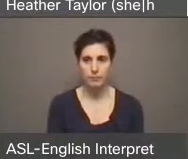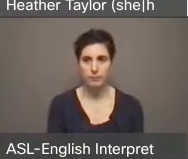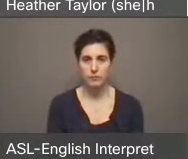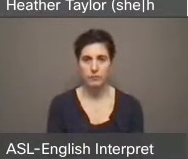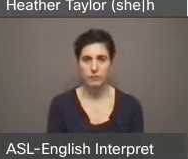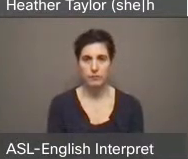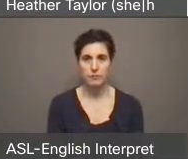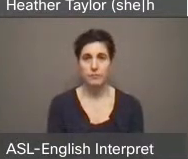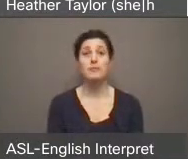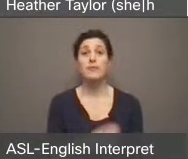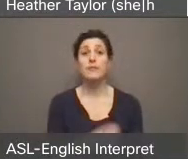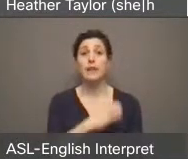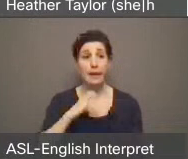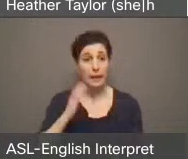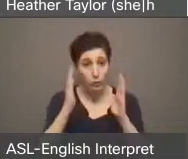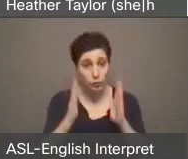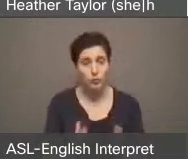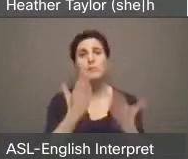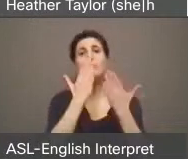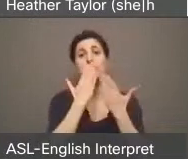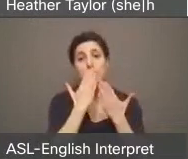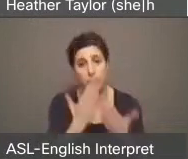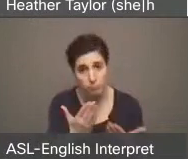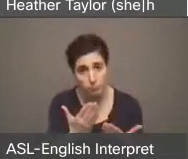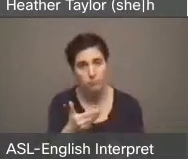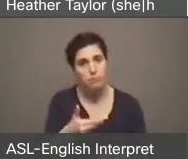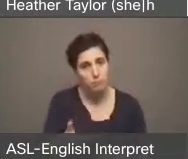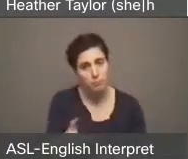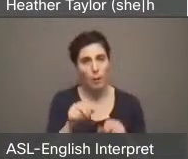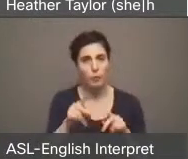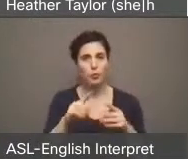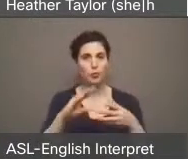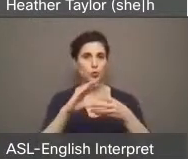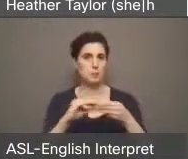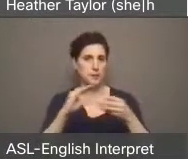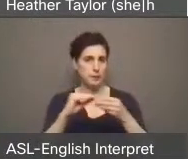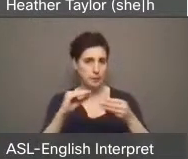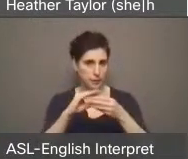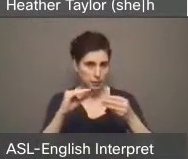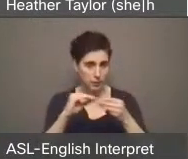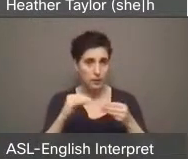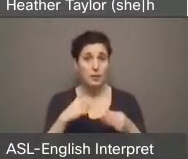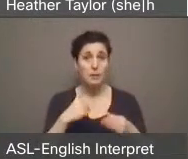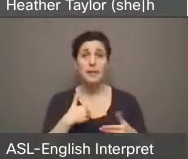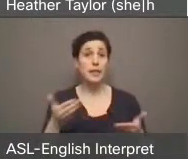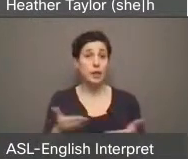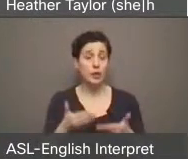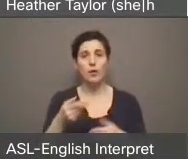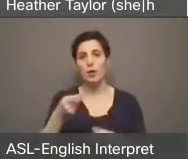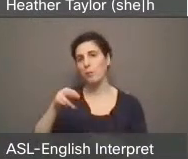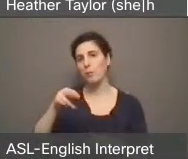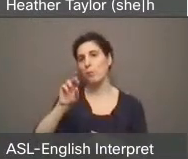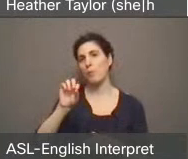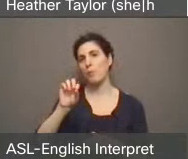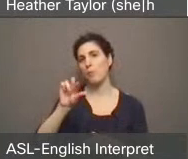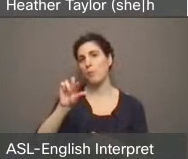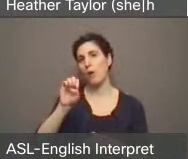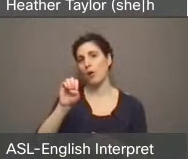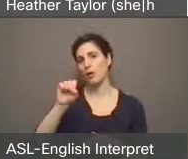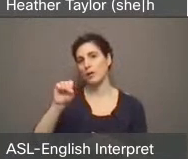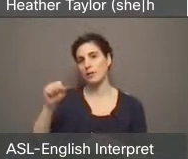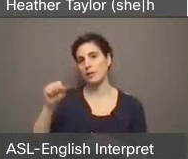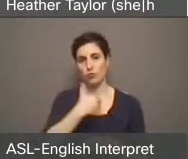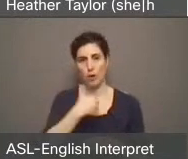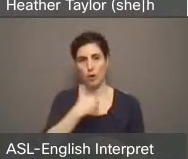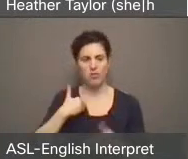So, councillors, thank you for giving me the opportunity to speak with you today. I'm here because of Progress Toronto. My name is Christine, and